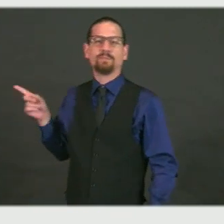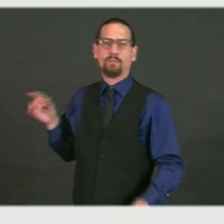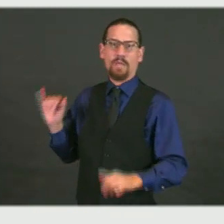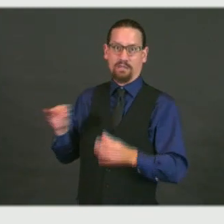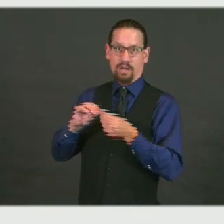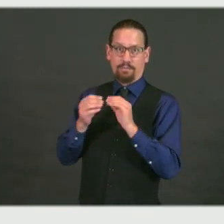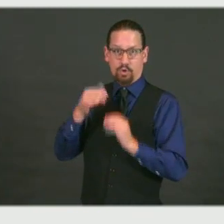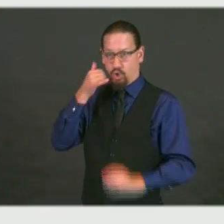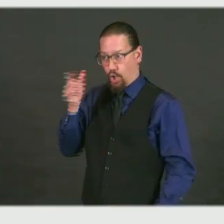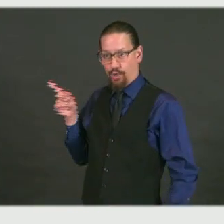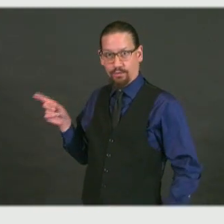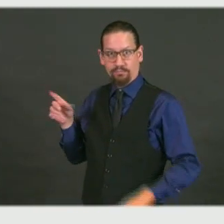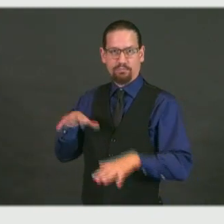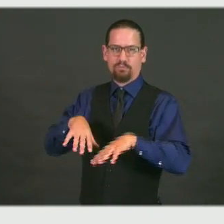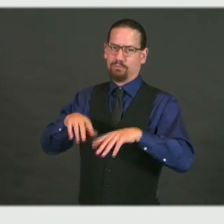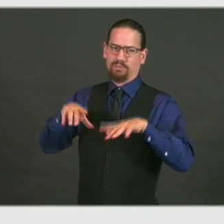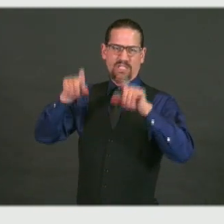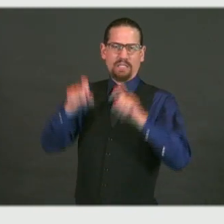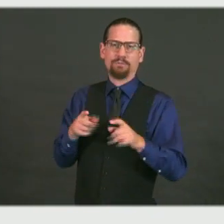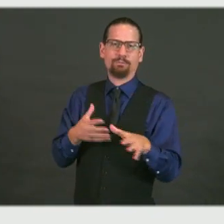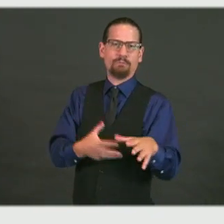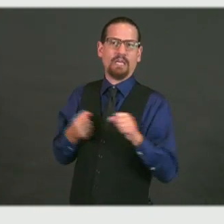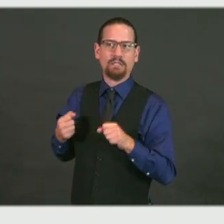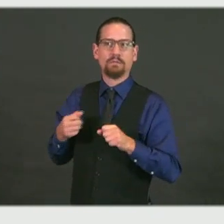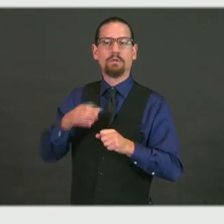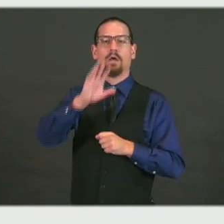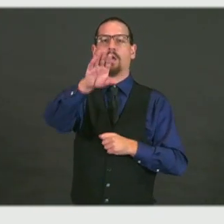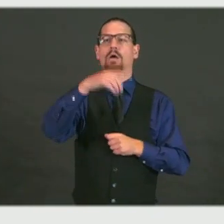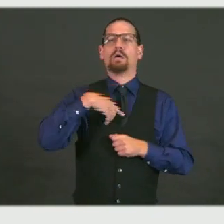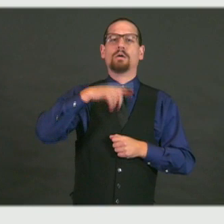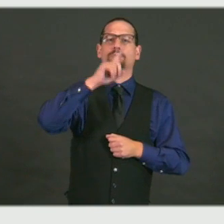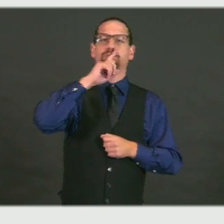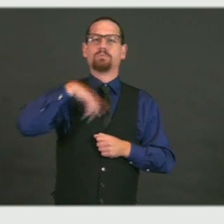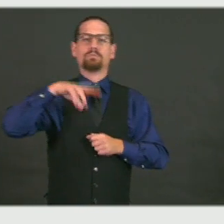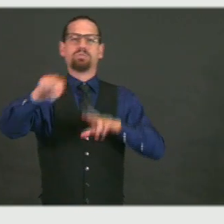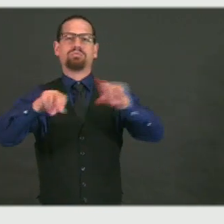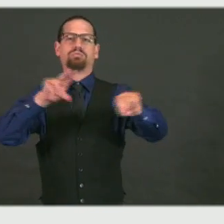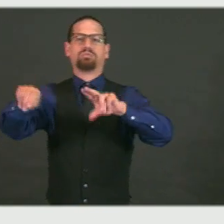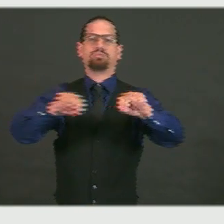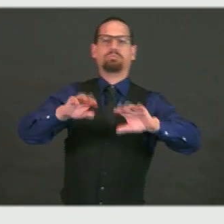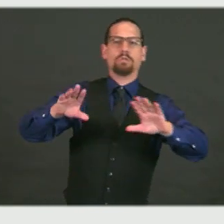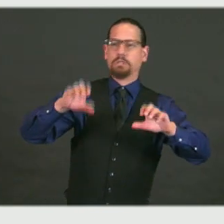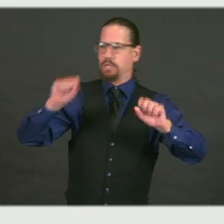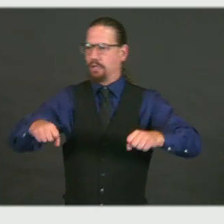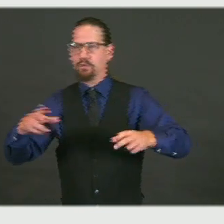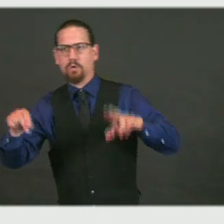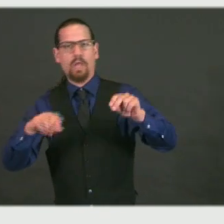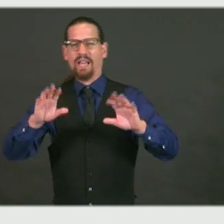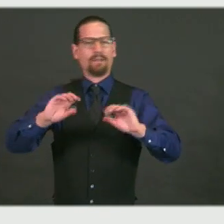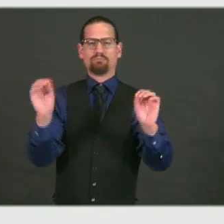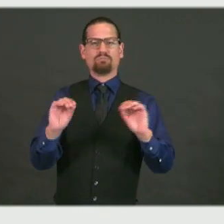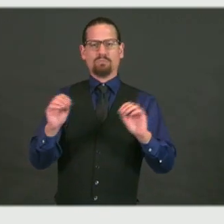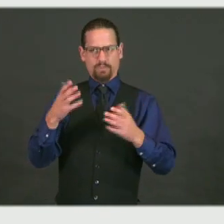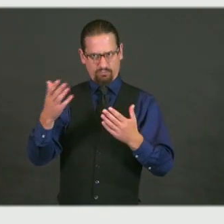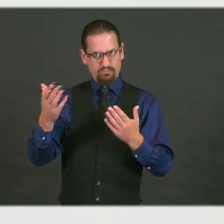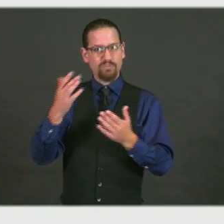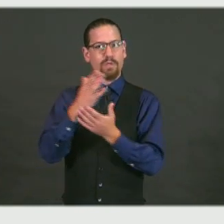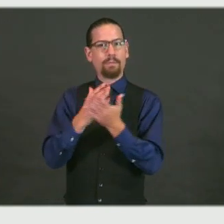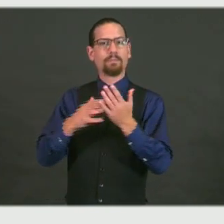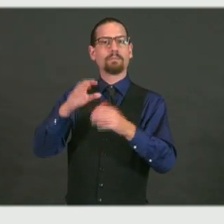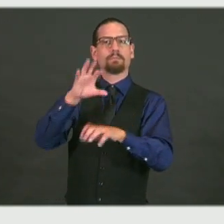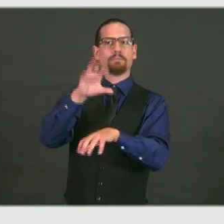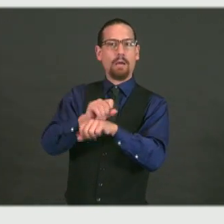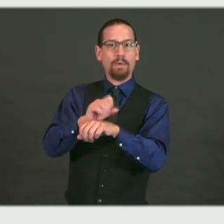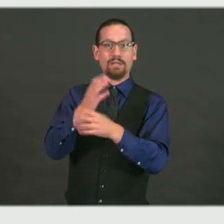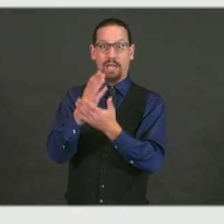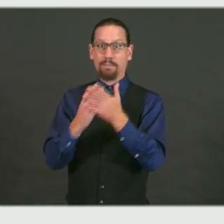And, you know, we're not turning anyone away. We've had lots of teachers show up without appointments. And, you know, we prefer if you please make an appointment with